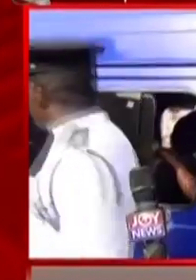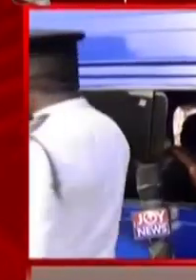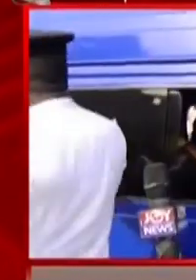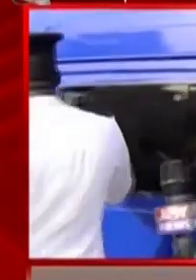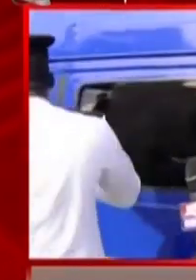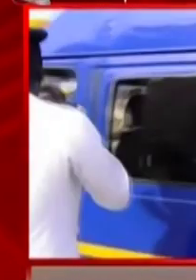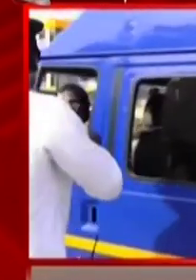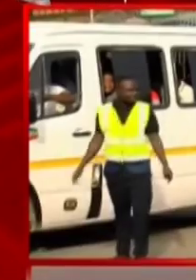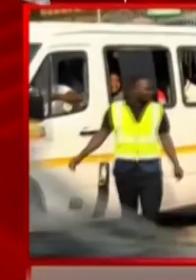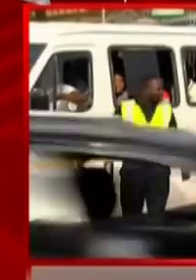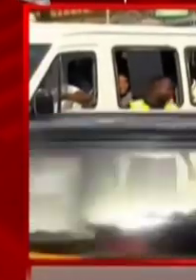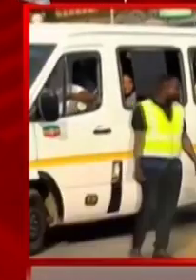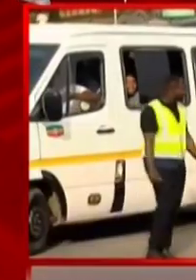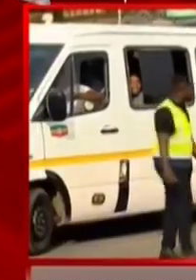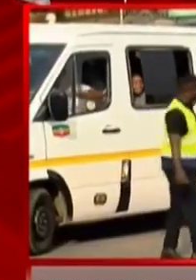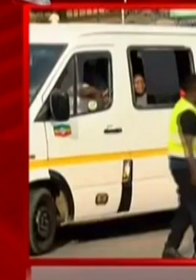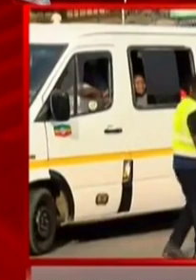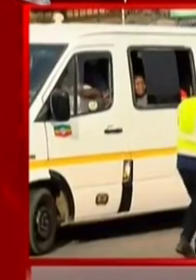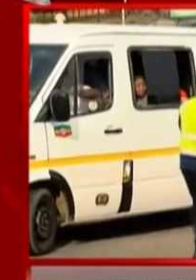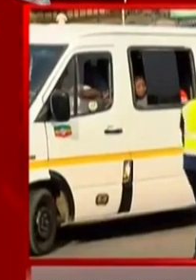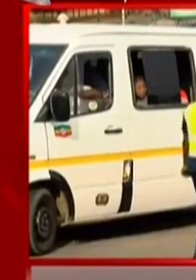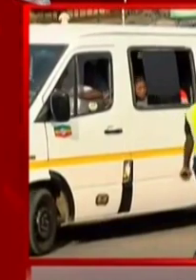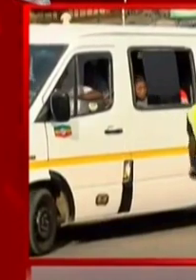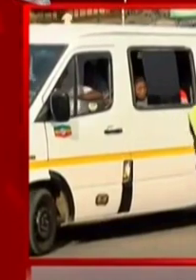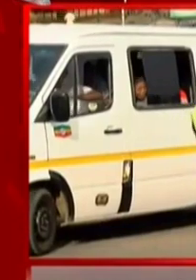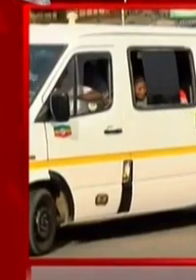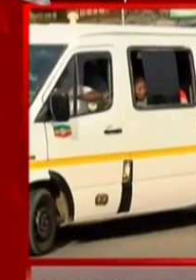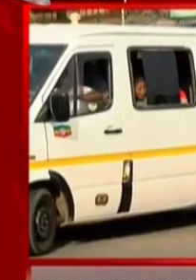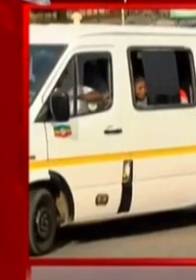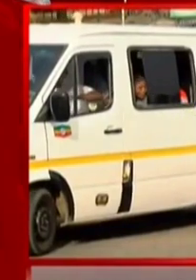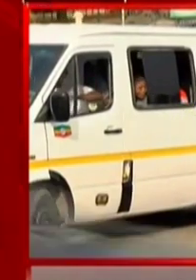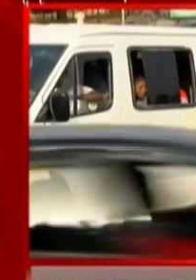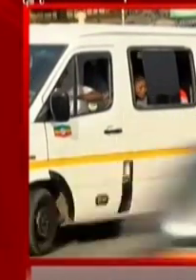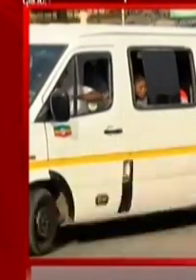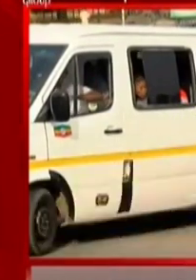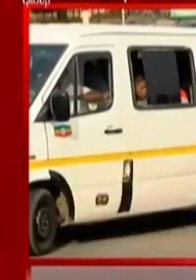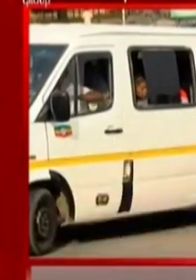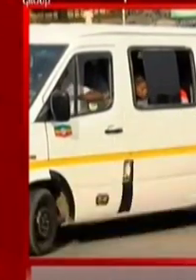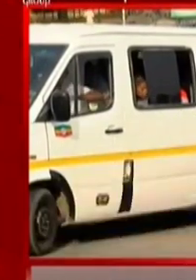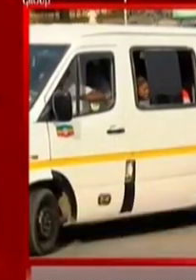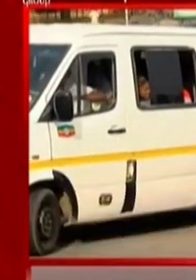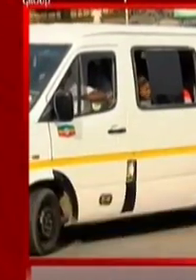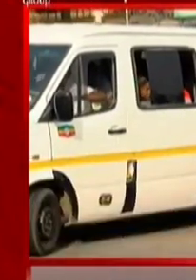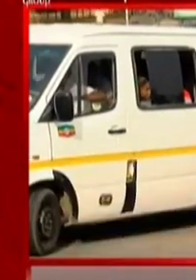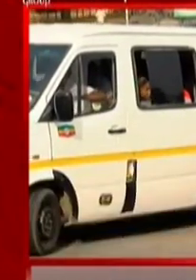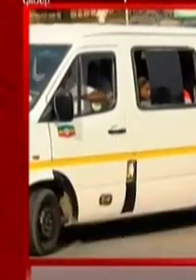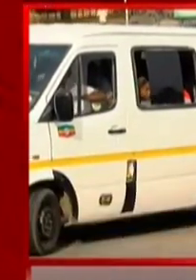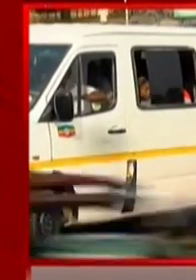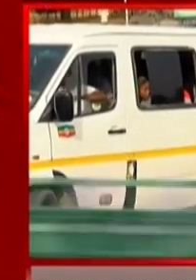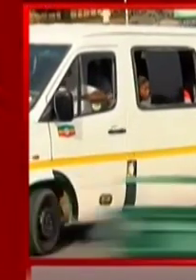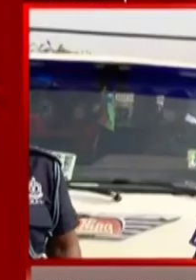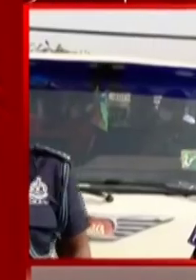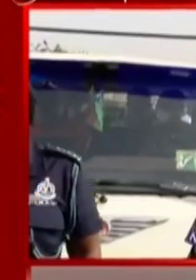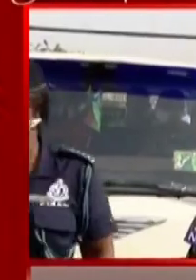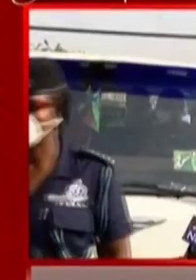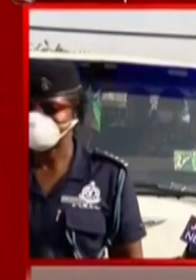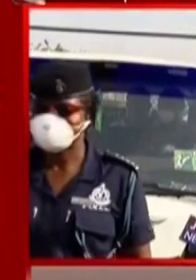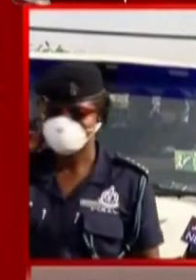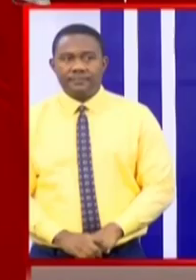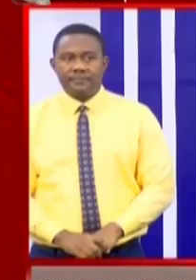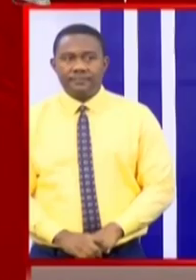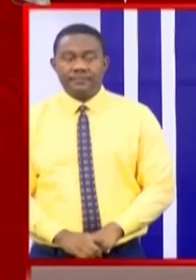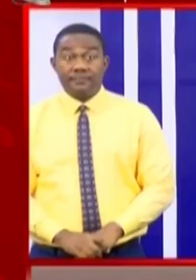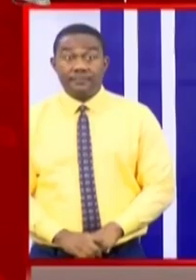This takes the form of many not obeying the restrictions or allegations of abuse. Information Minister Kojo Opoin Koma addressed the issue.